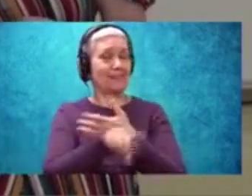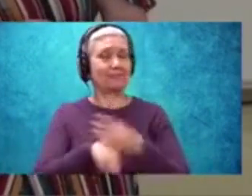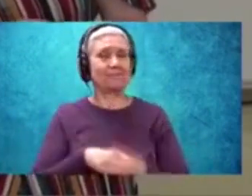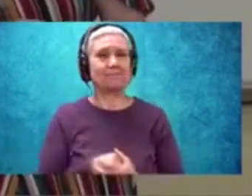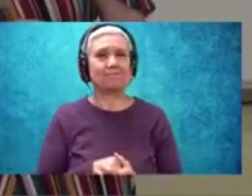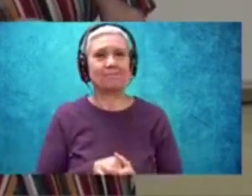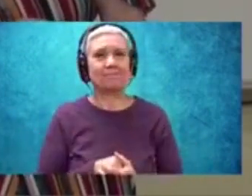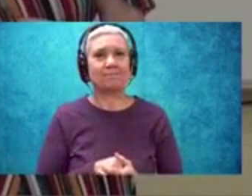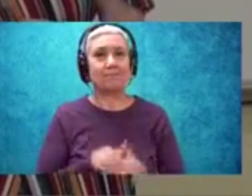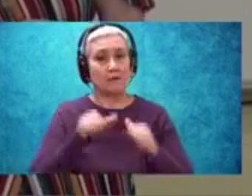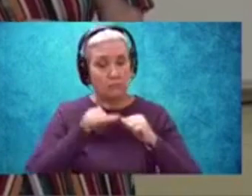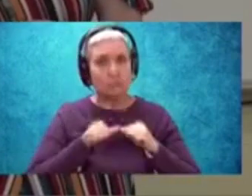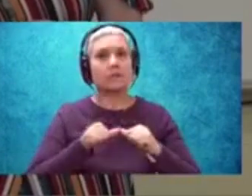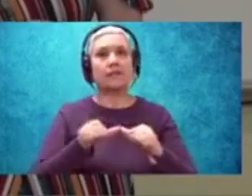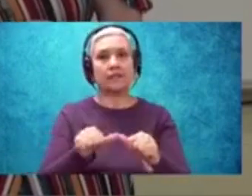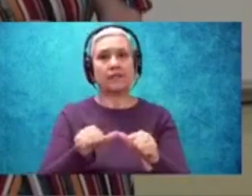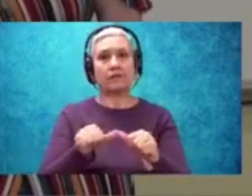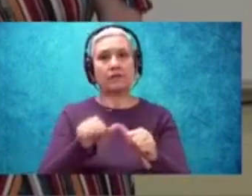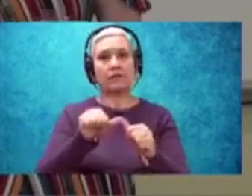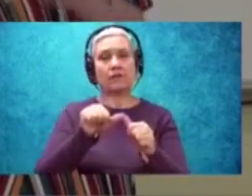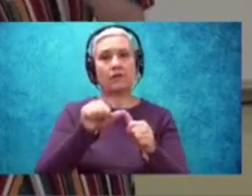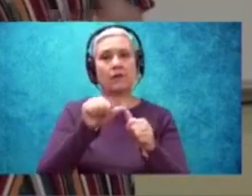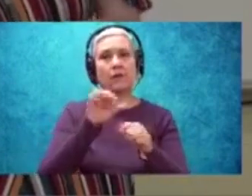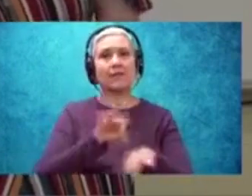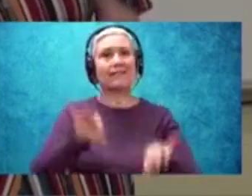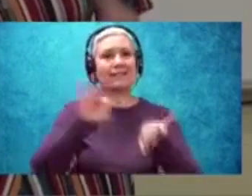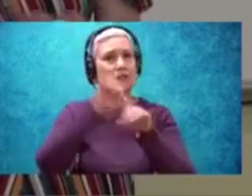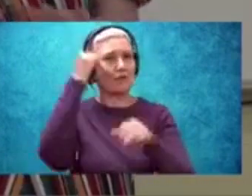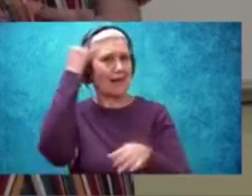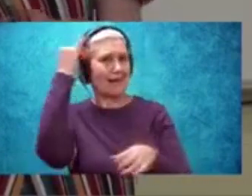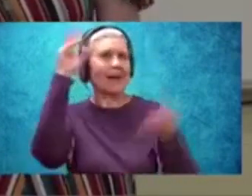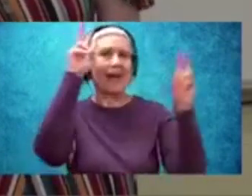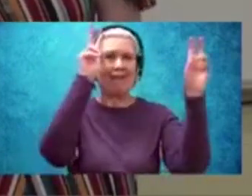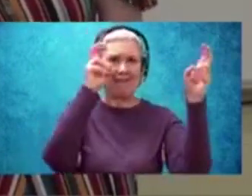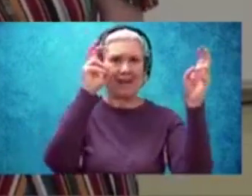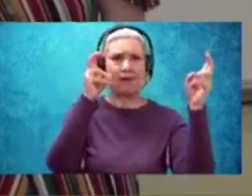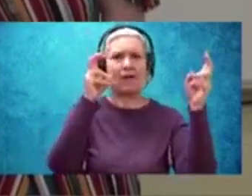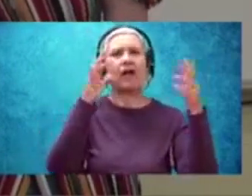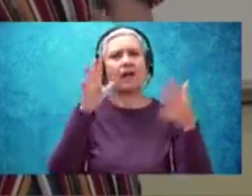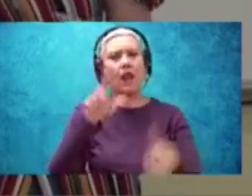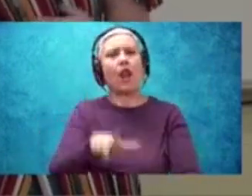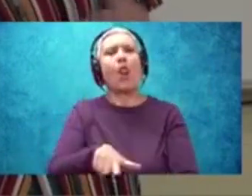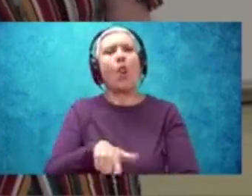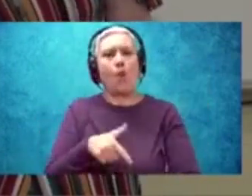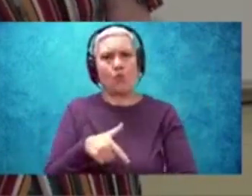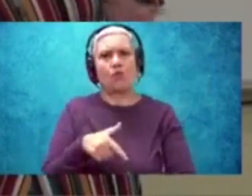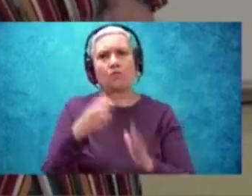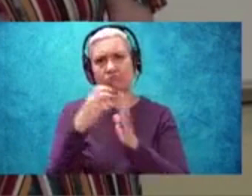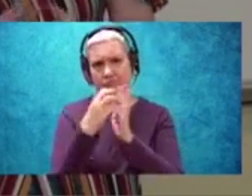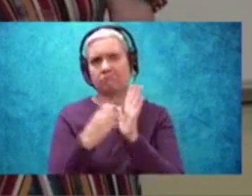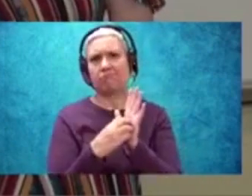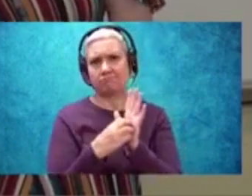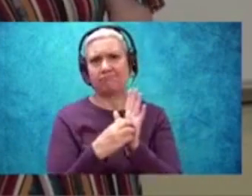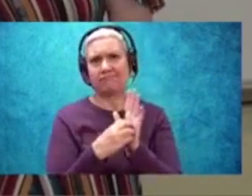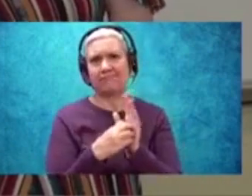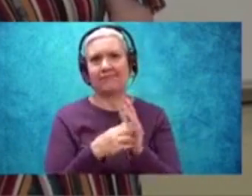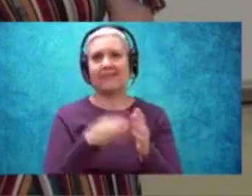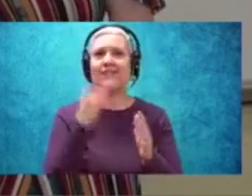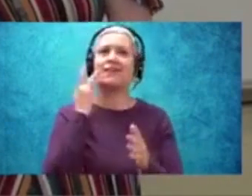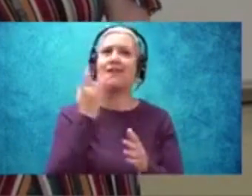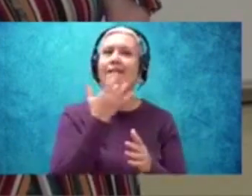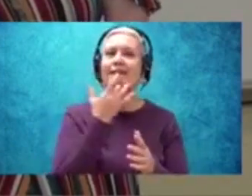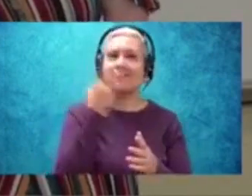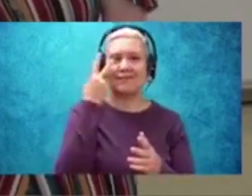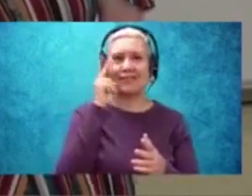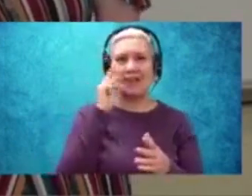will be continuing with Central Idea and Theme, looking at it in a longer text. So good luck, and I'll see you again next